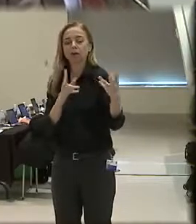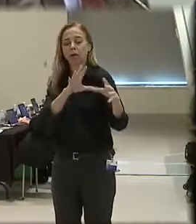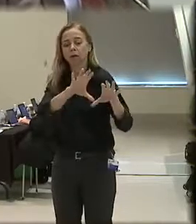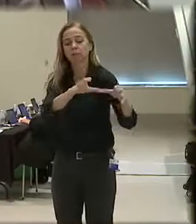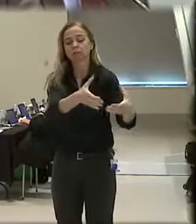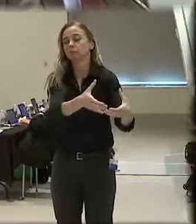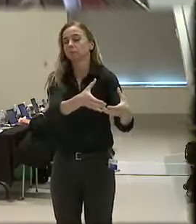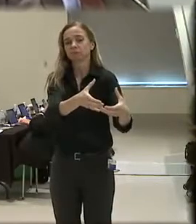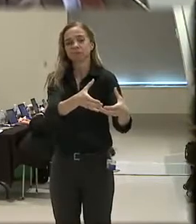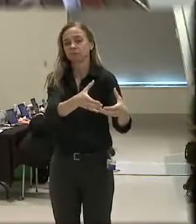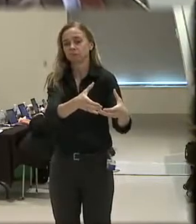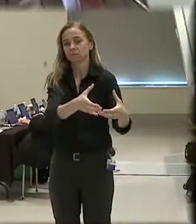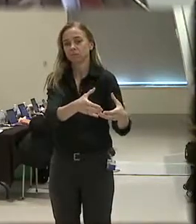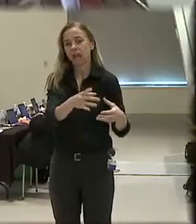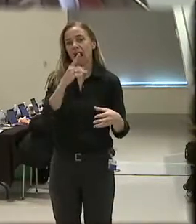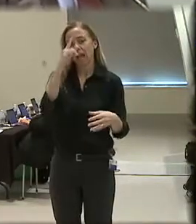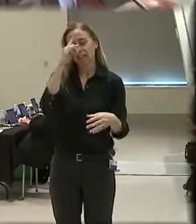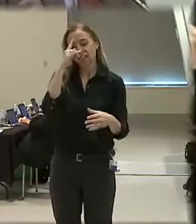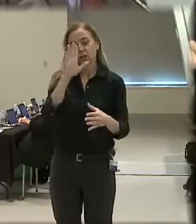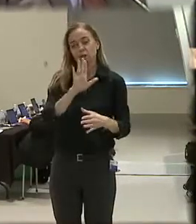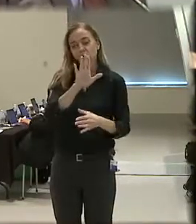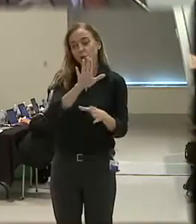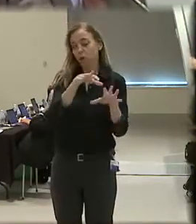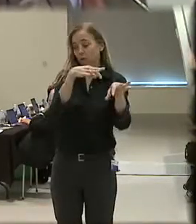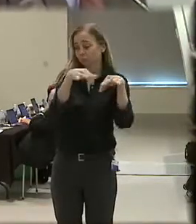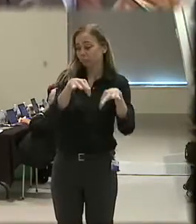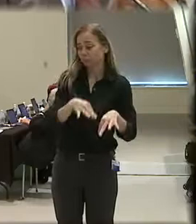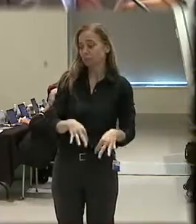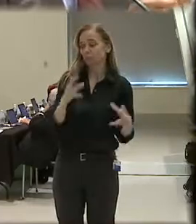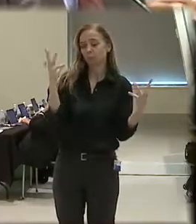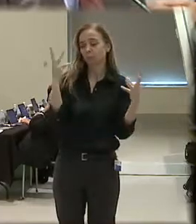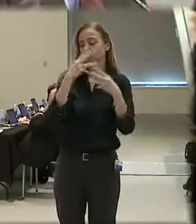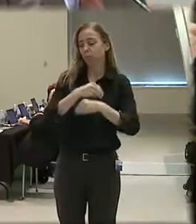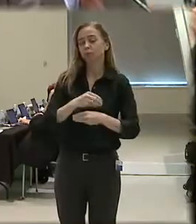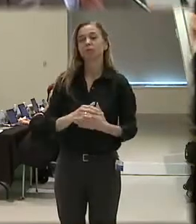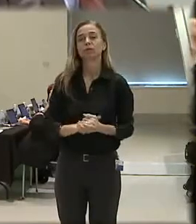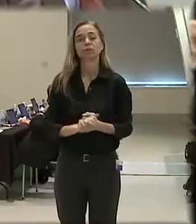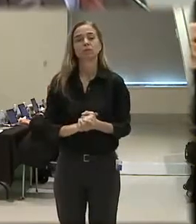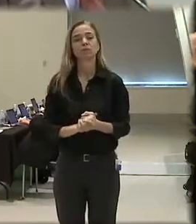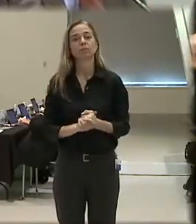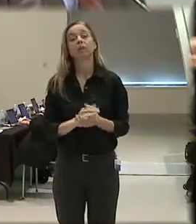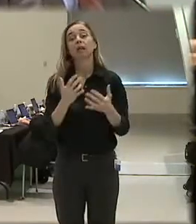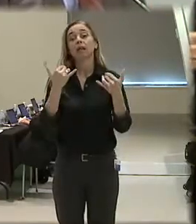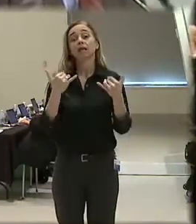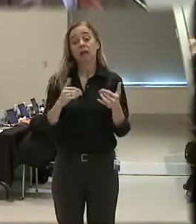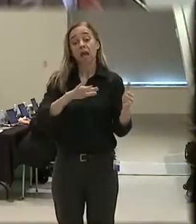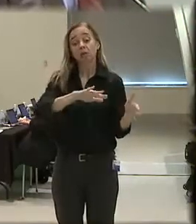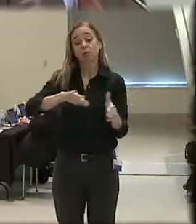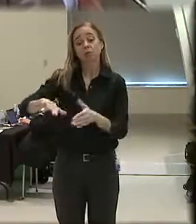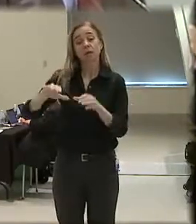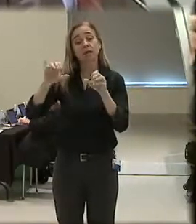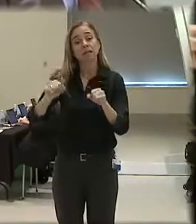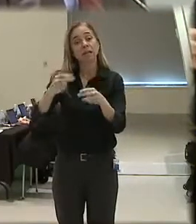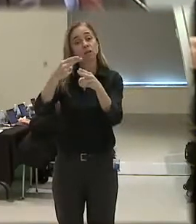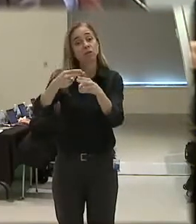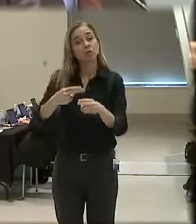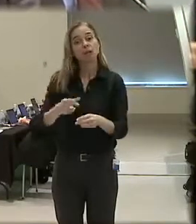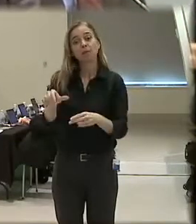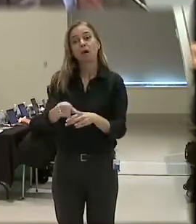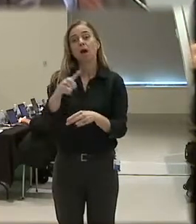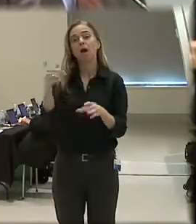I think what you laid out was beautiful. Thank you. Now, with that said, can you name some other